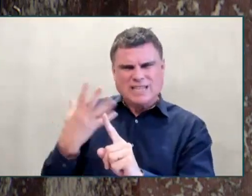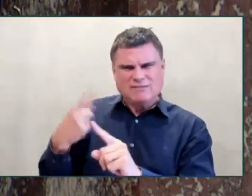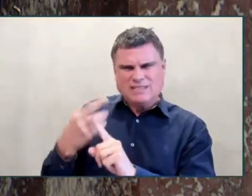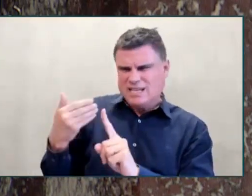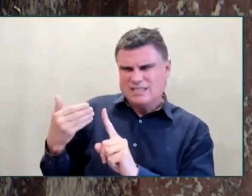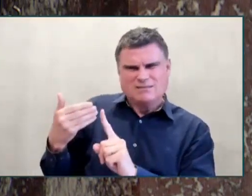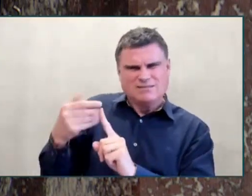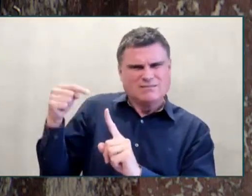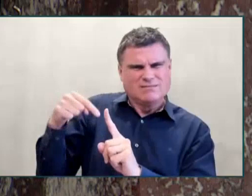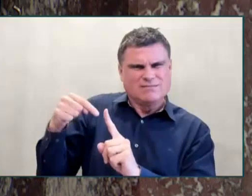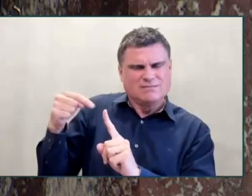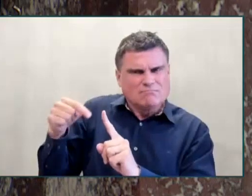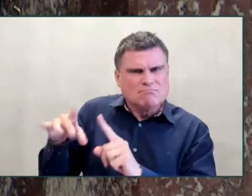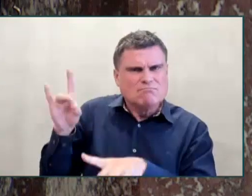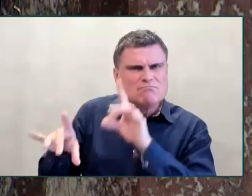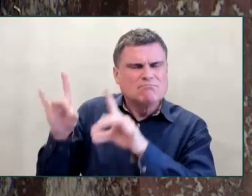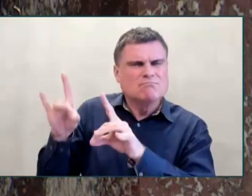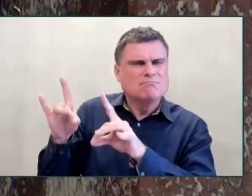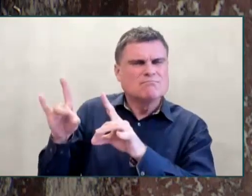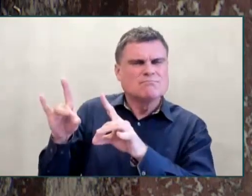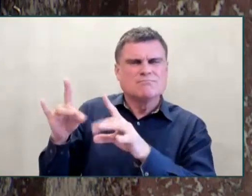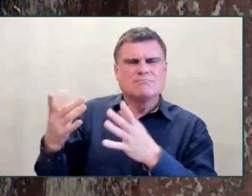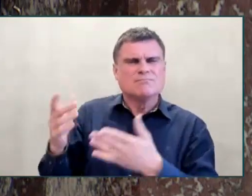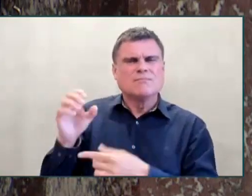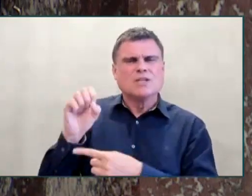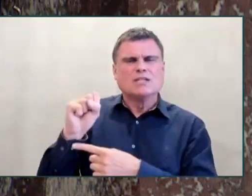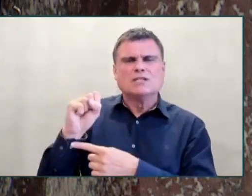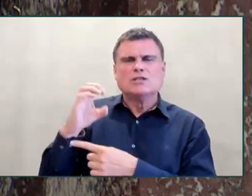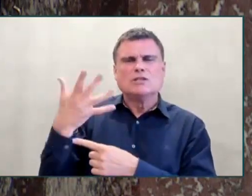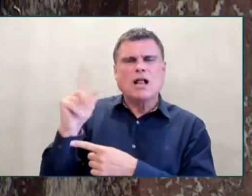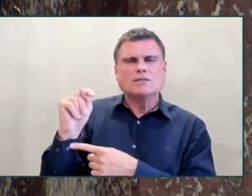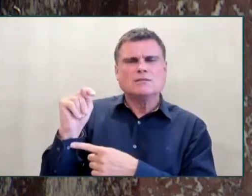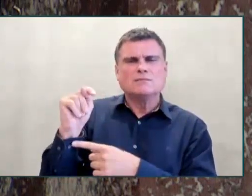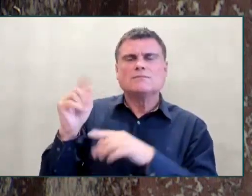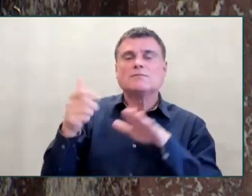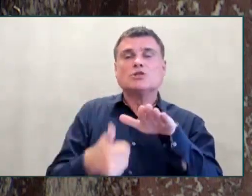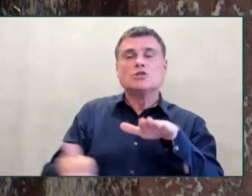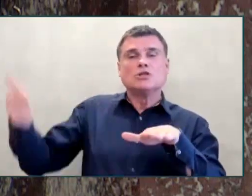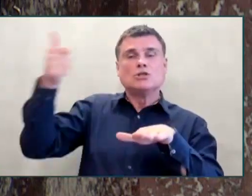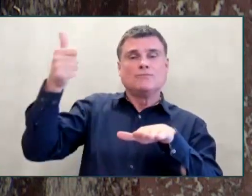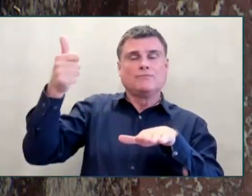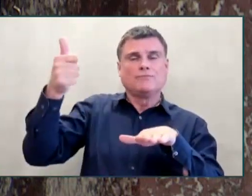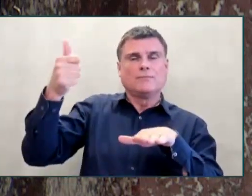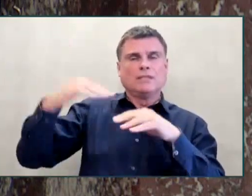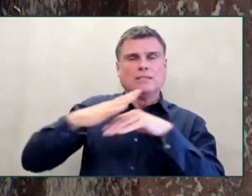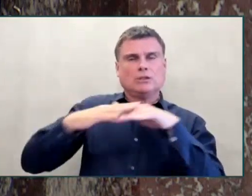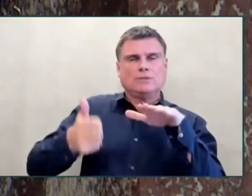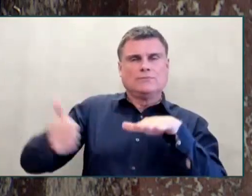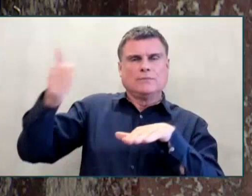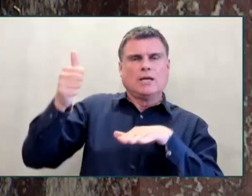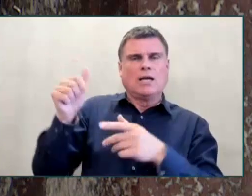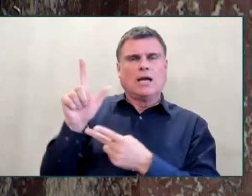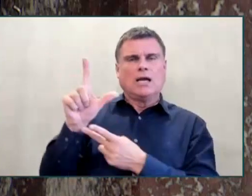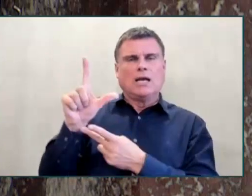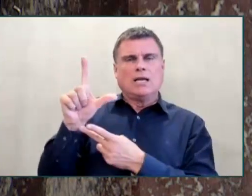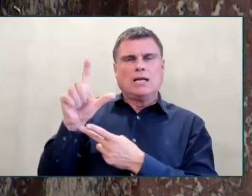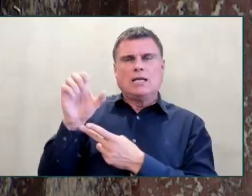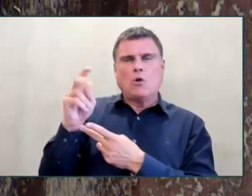Chief Yalquemalt, Lenora Joe, the leadership in the community